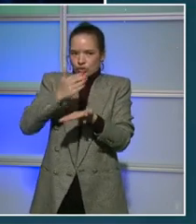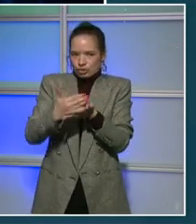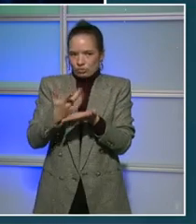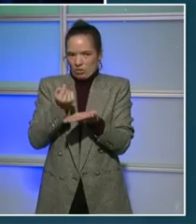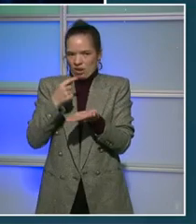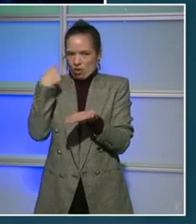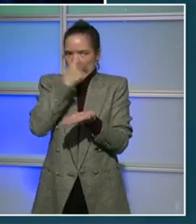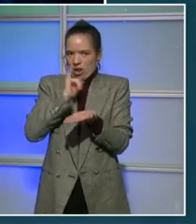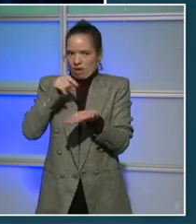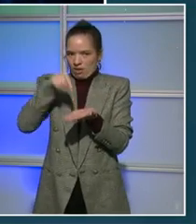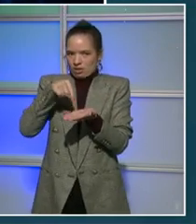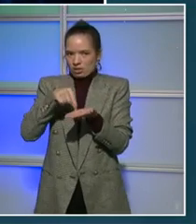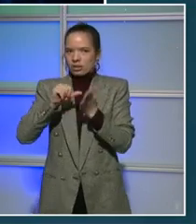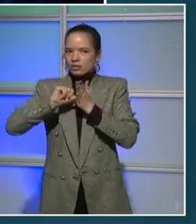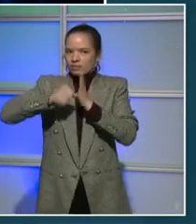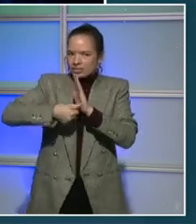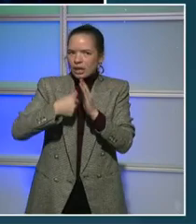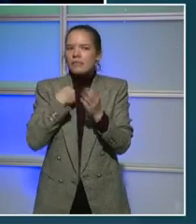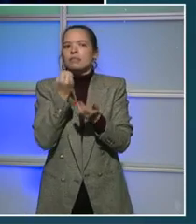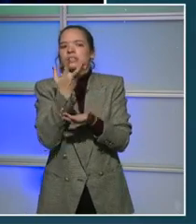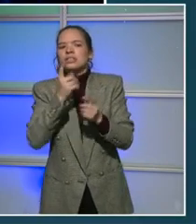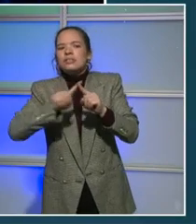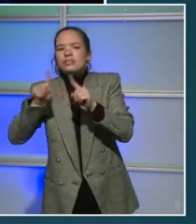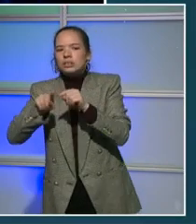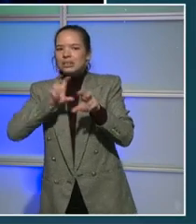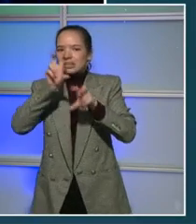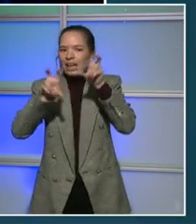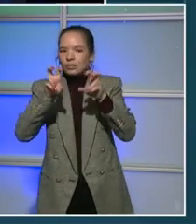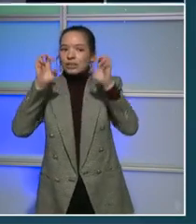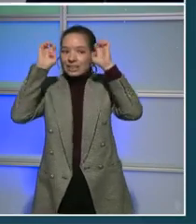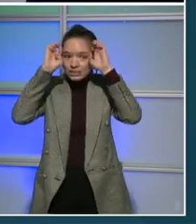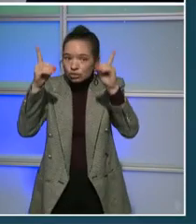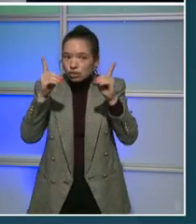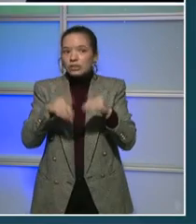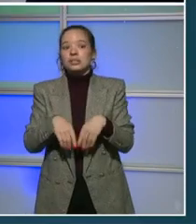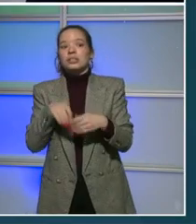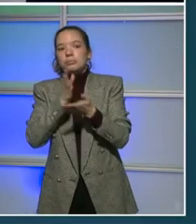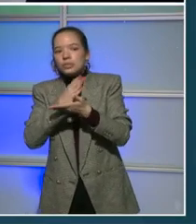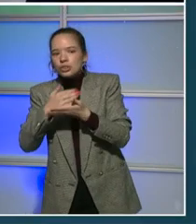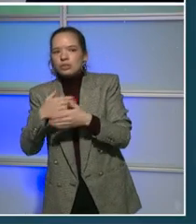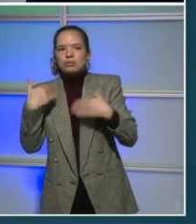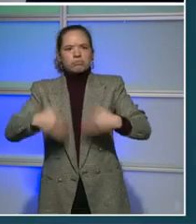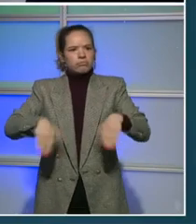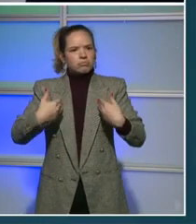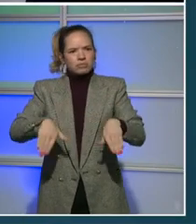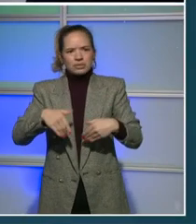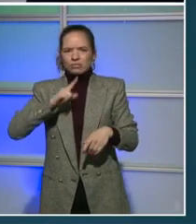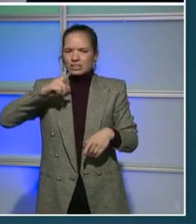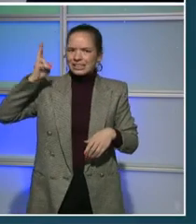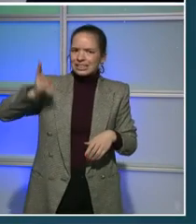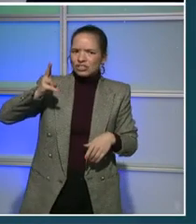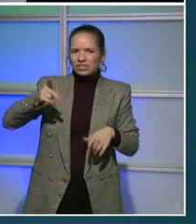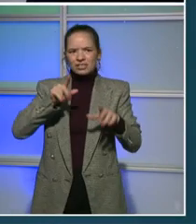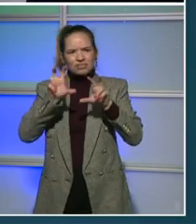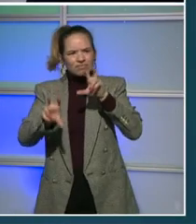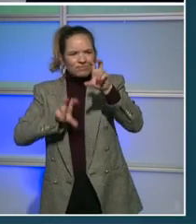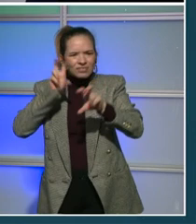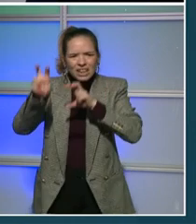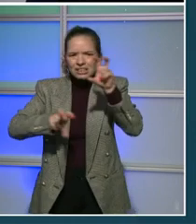investments. In education, our budget made historic investments in our students and our buildings. We put over 1